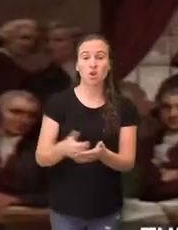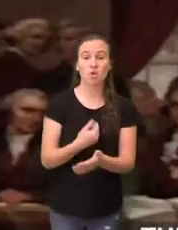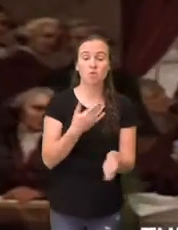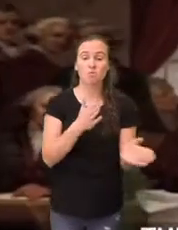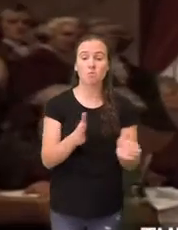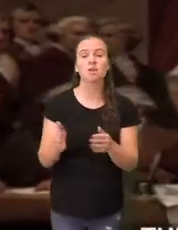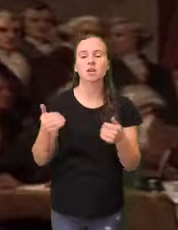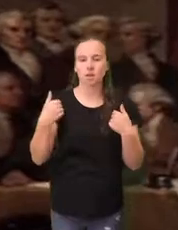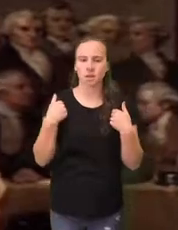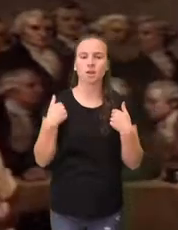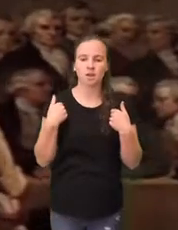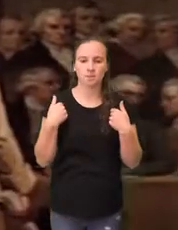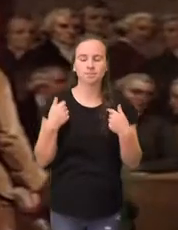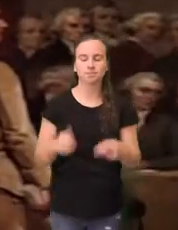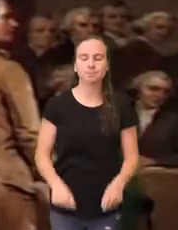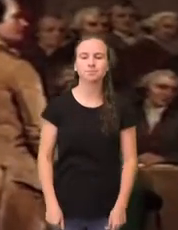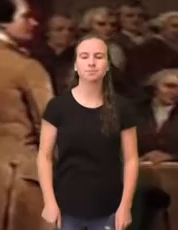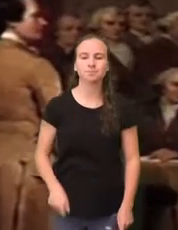Confederation.